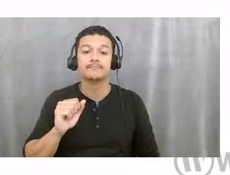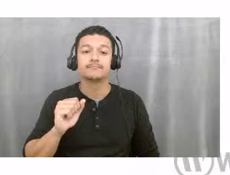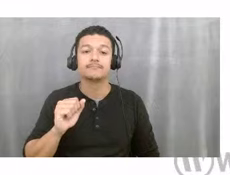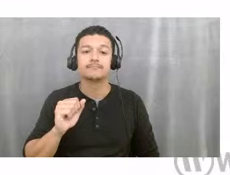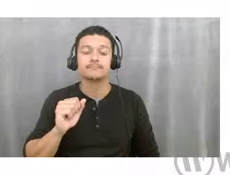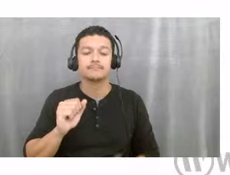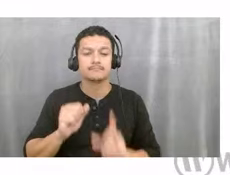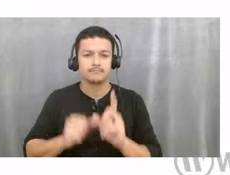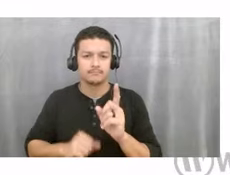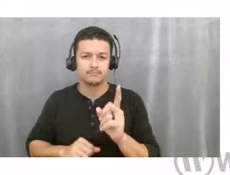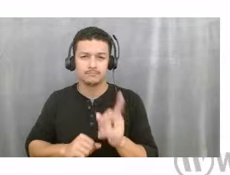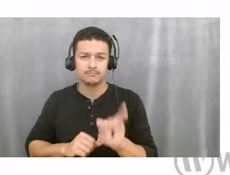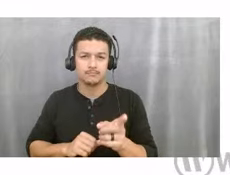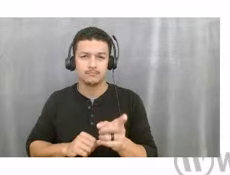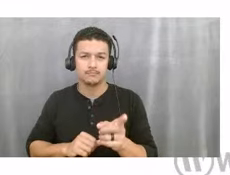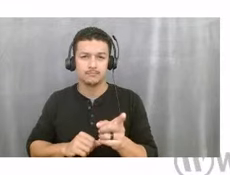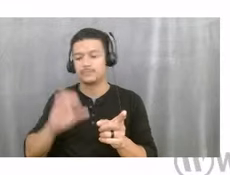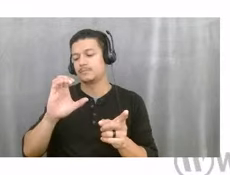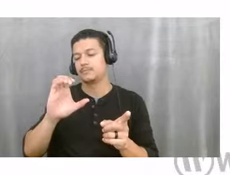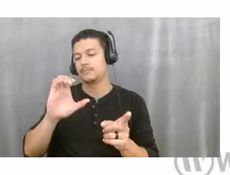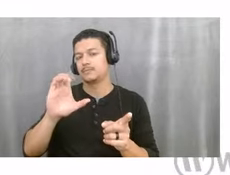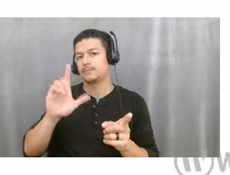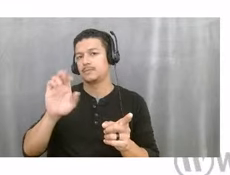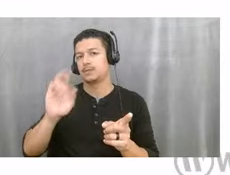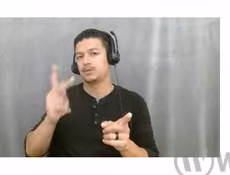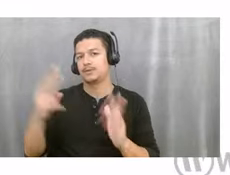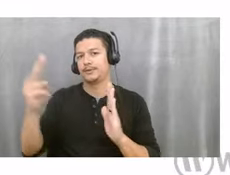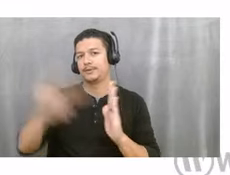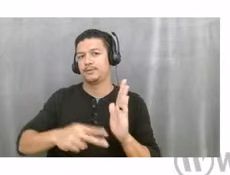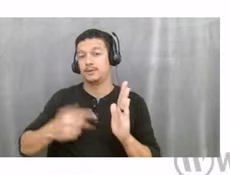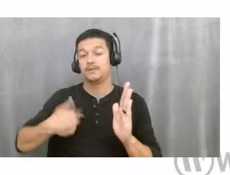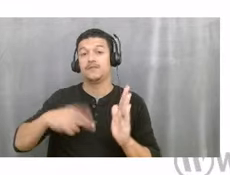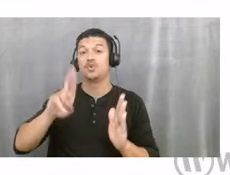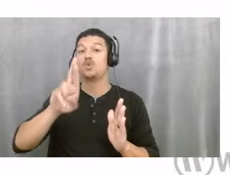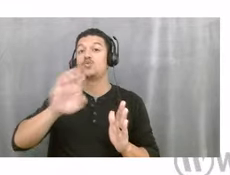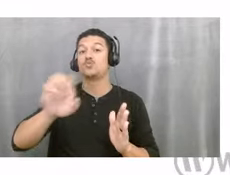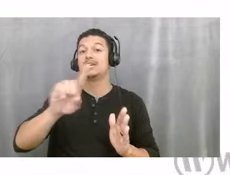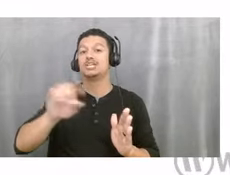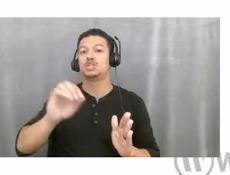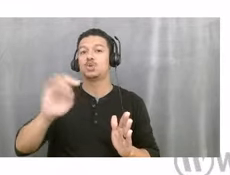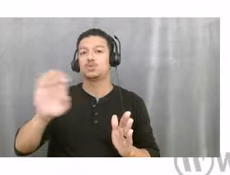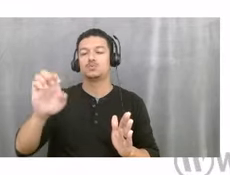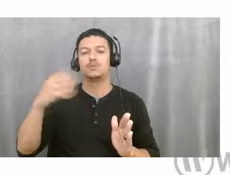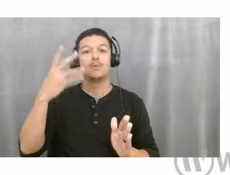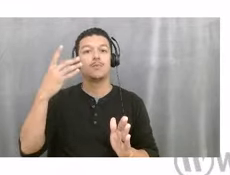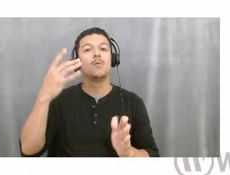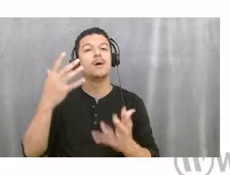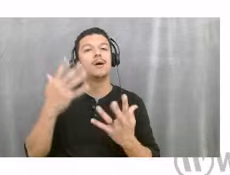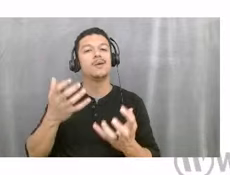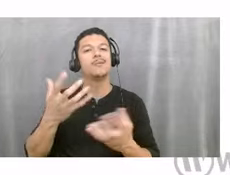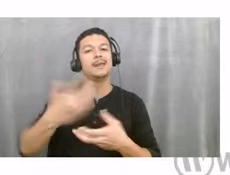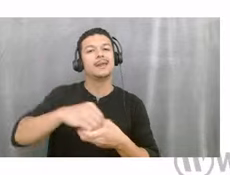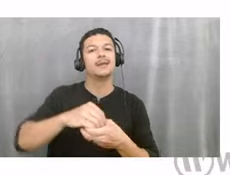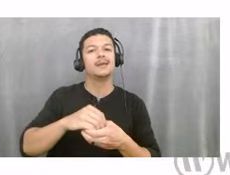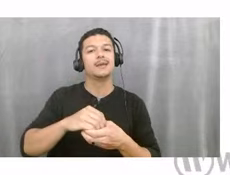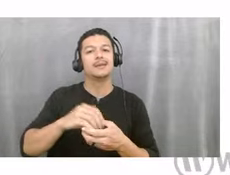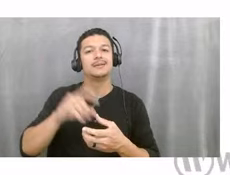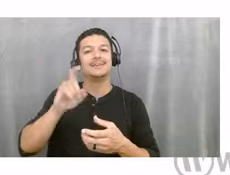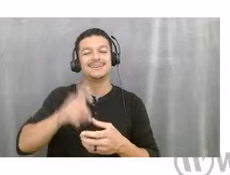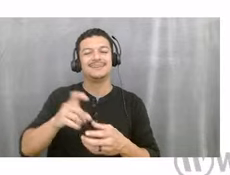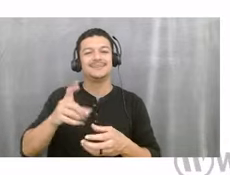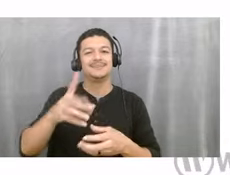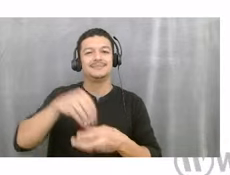So as the clerk just read into the record, you know, we're here for a rezoning. It's because we're doing an infill. It almost has to be an iPod